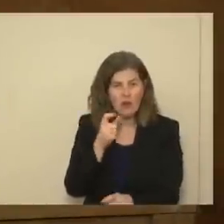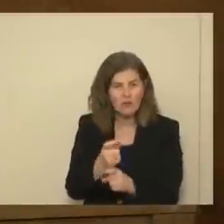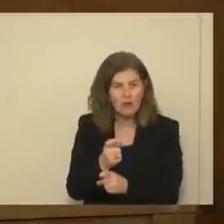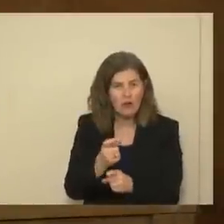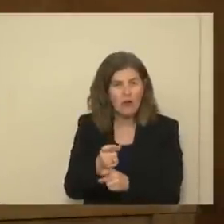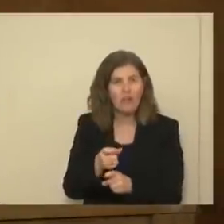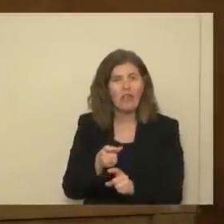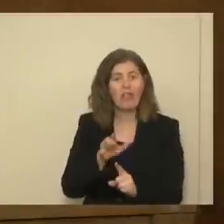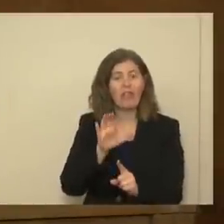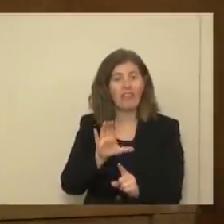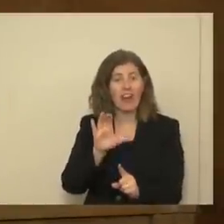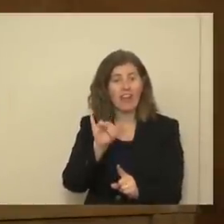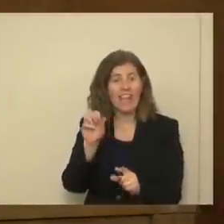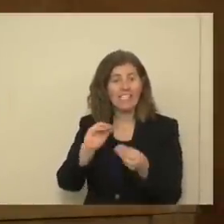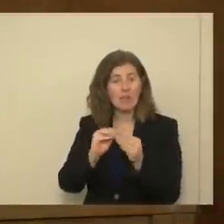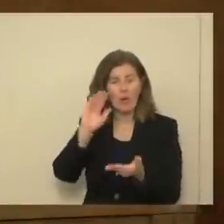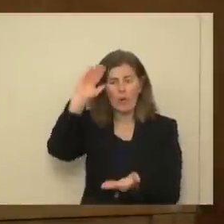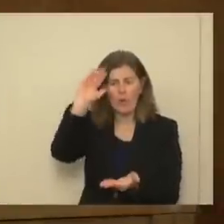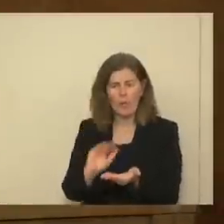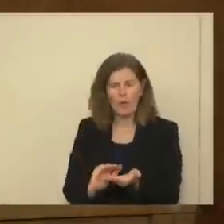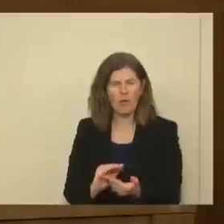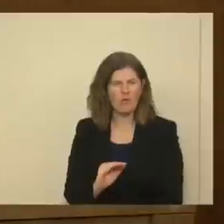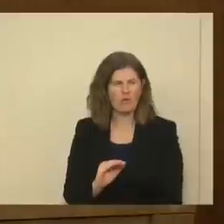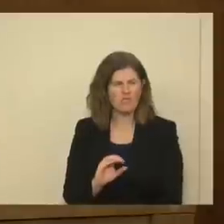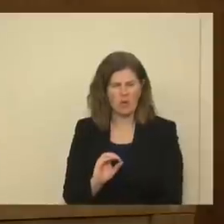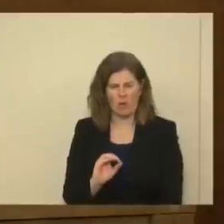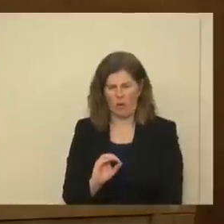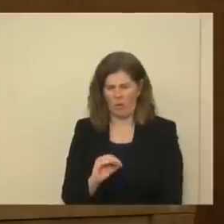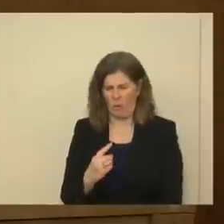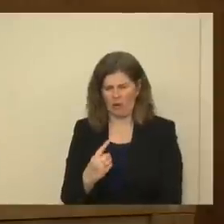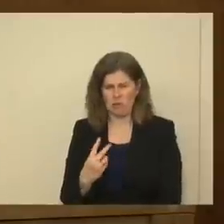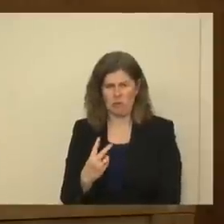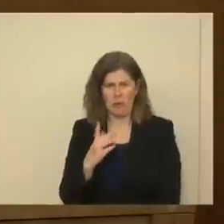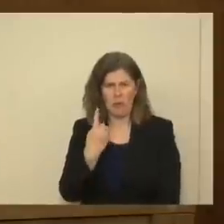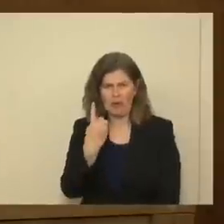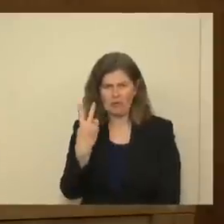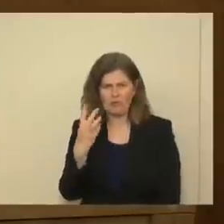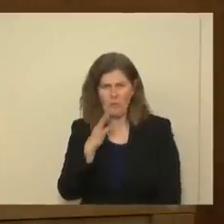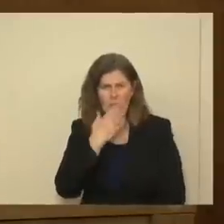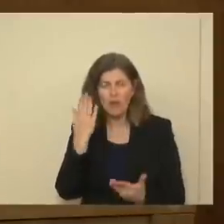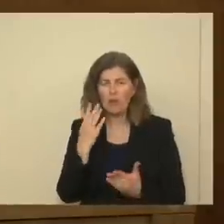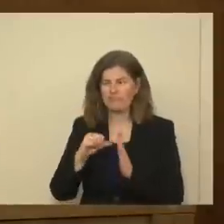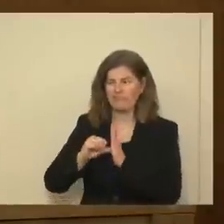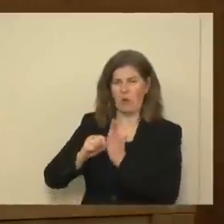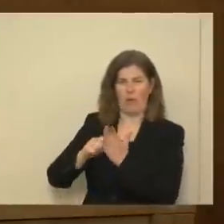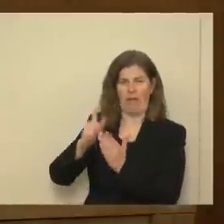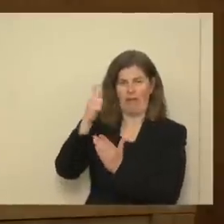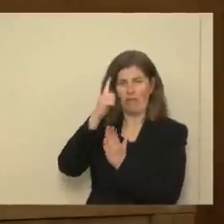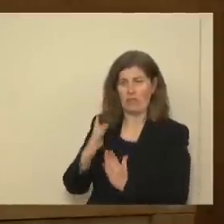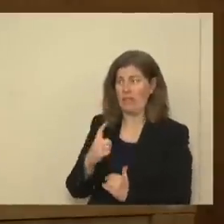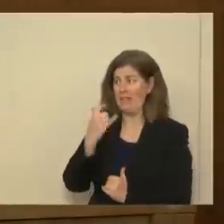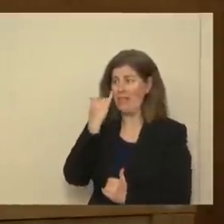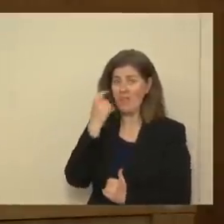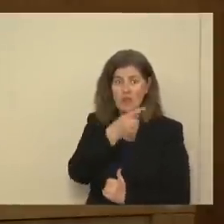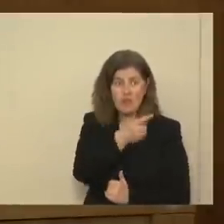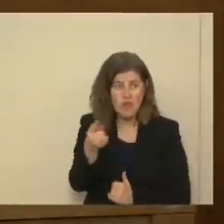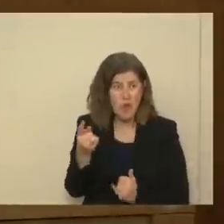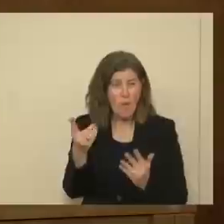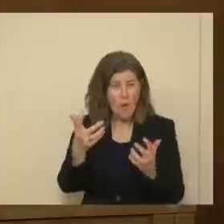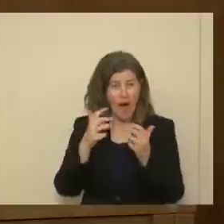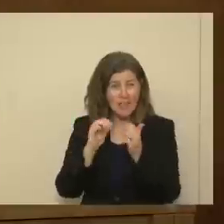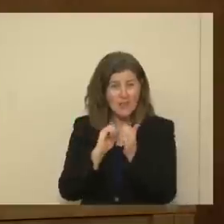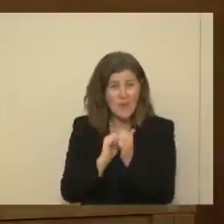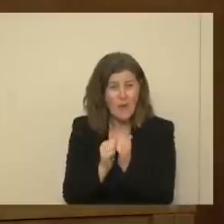Their case count is zero or one or two at the time. And I just want to reinforce what the governor said, that if you want sports